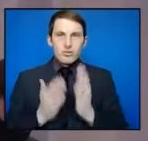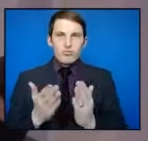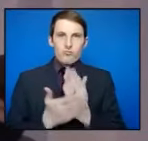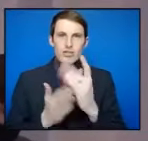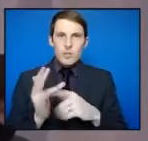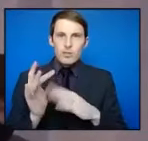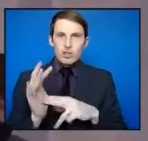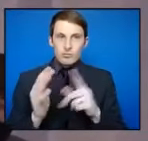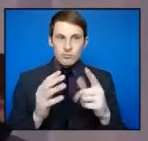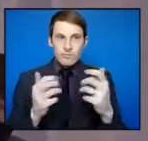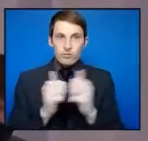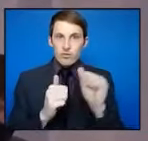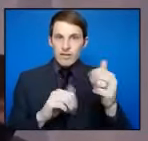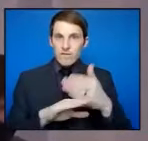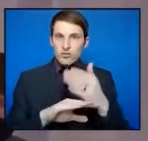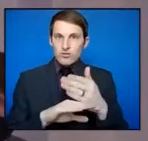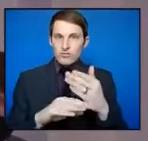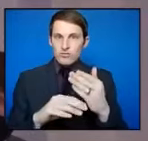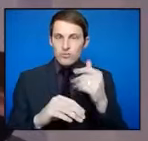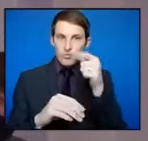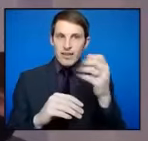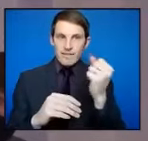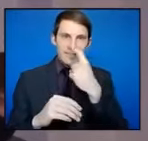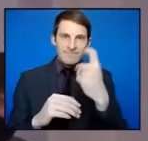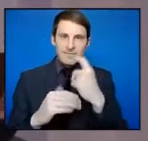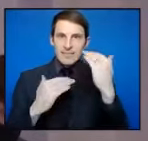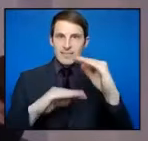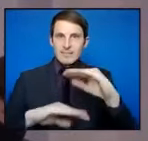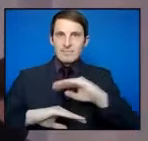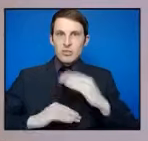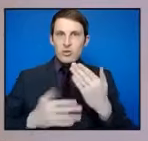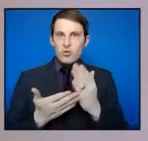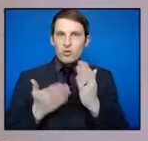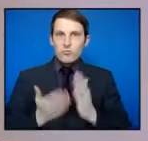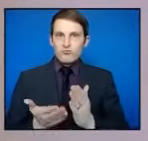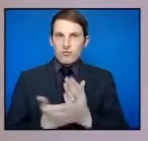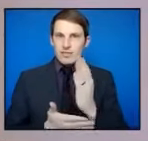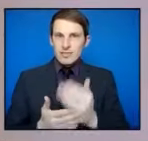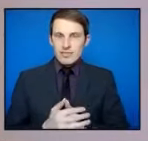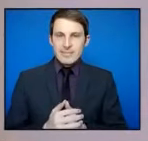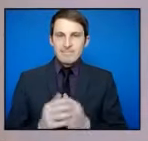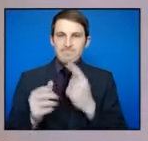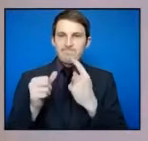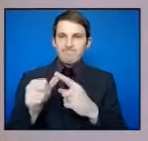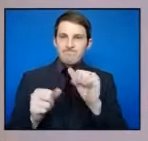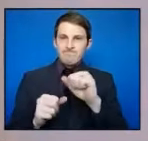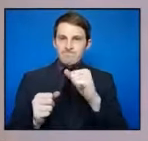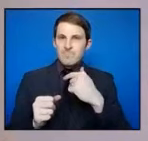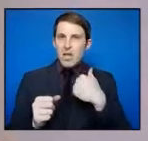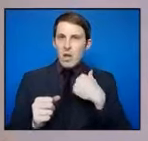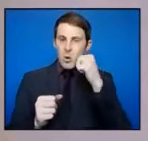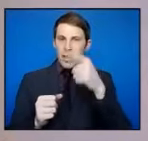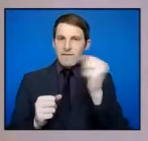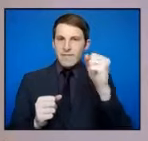during this pandemic with the severe limitations on human rights that we've seen? Yes, I do and I'm aware that they're undertaking some current